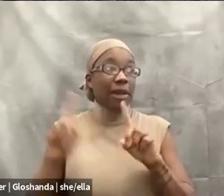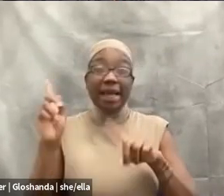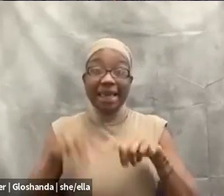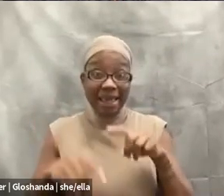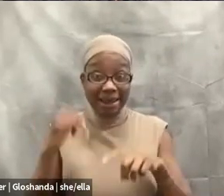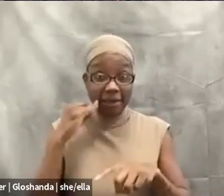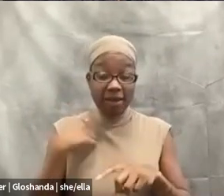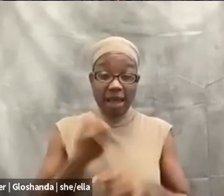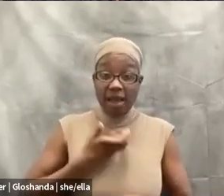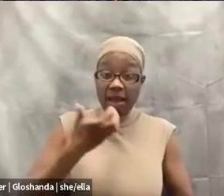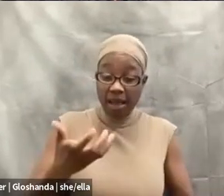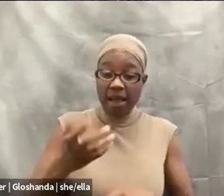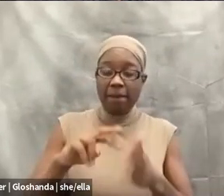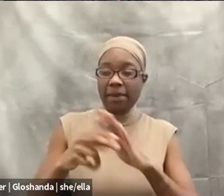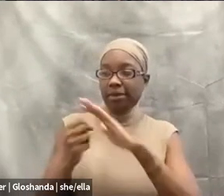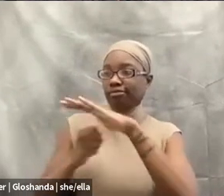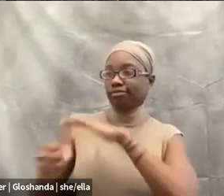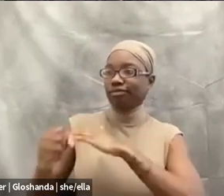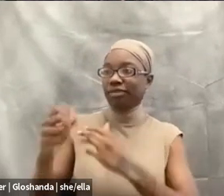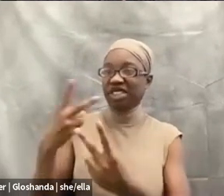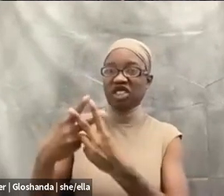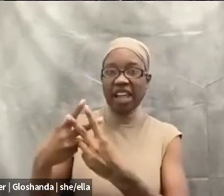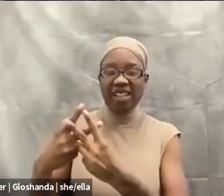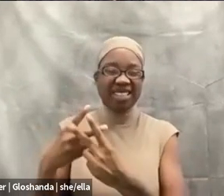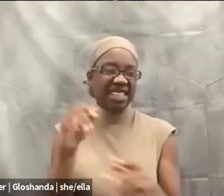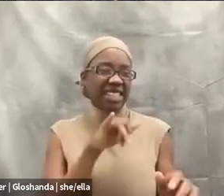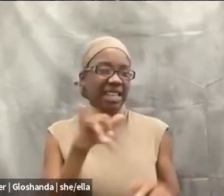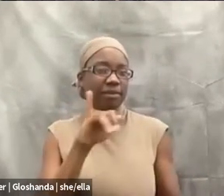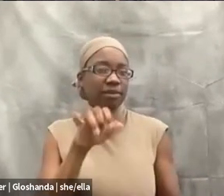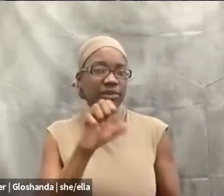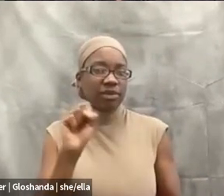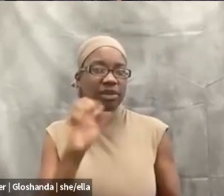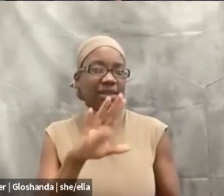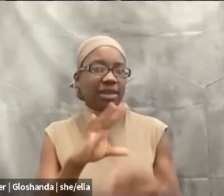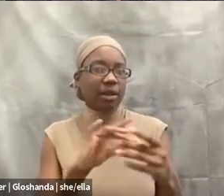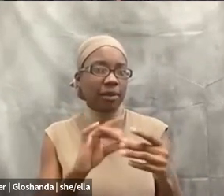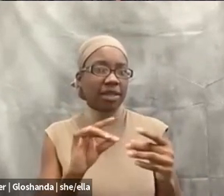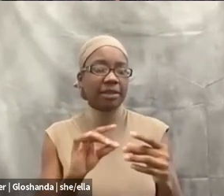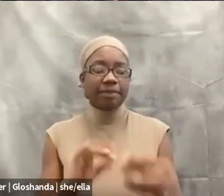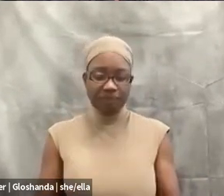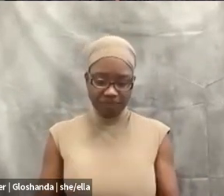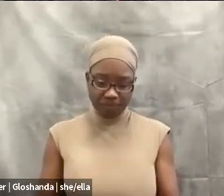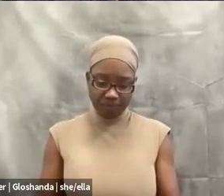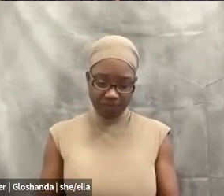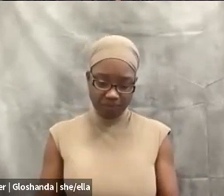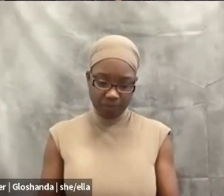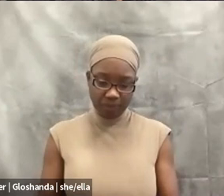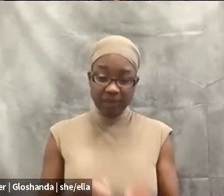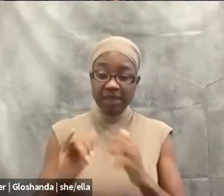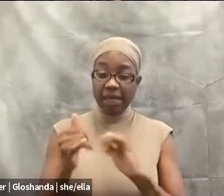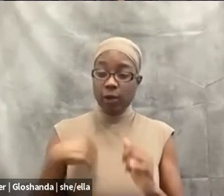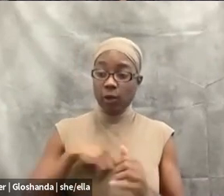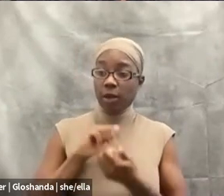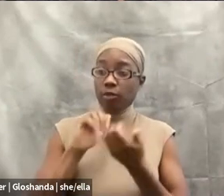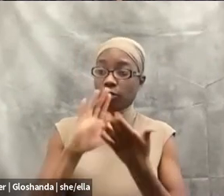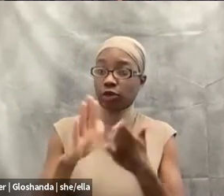Um, like Jess was talking about, it means how do we approach someone who wants to harm themselves? Is it the worst thing